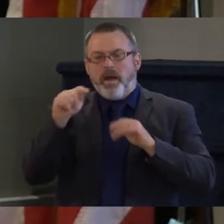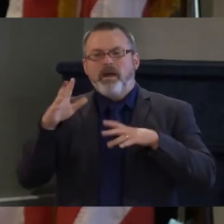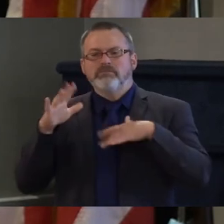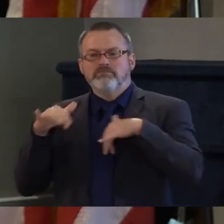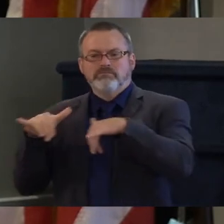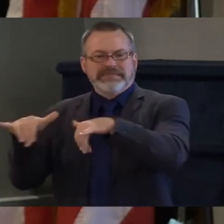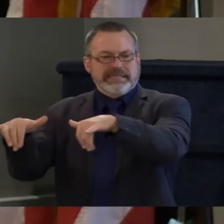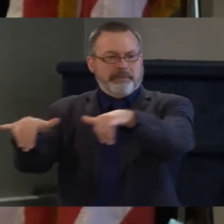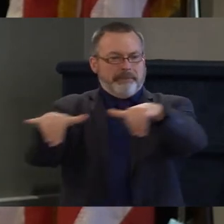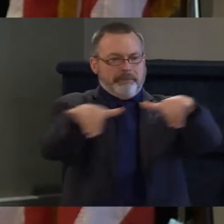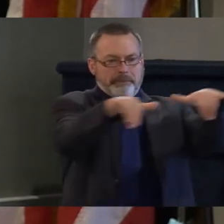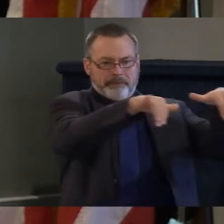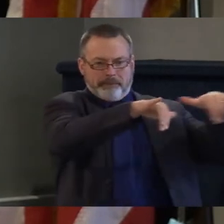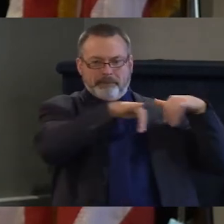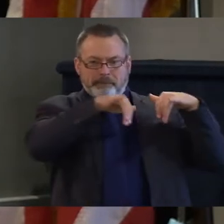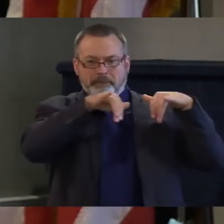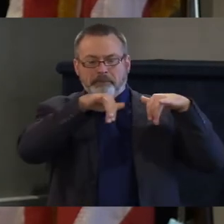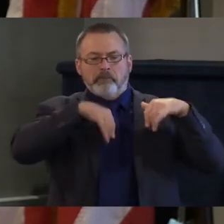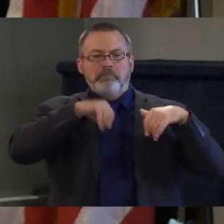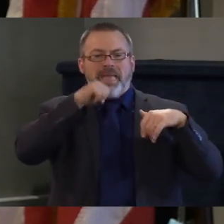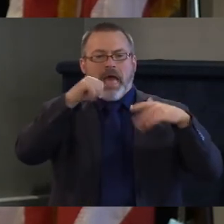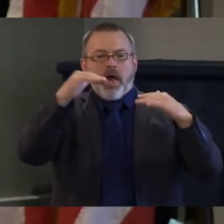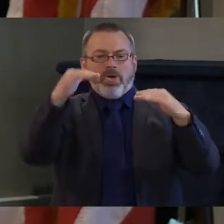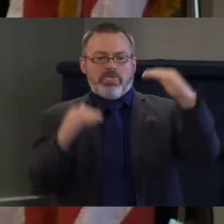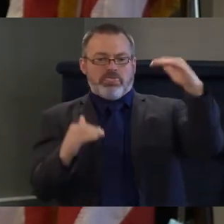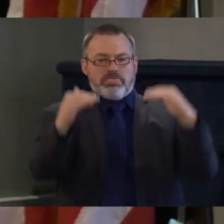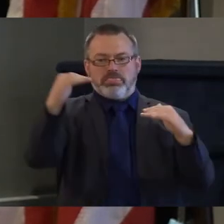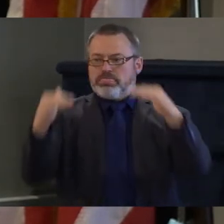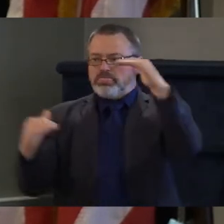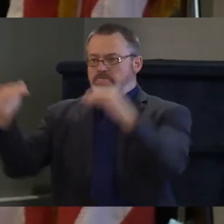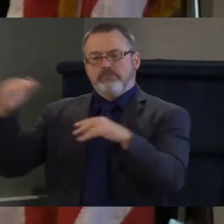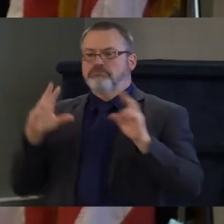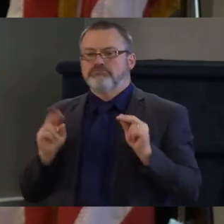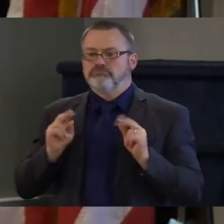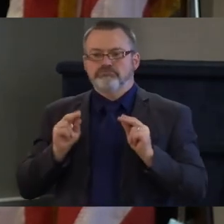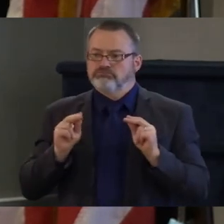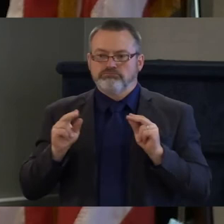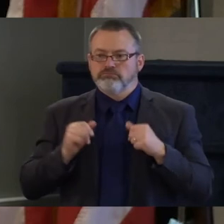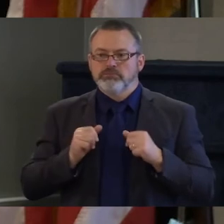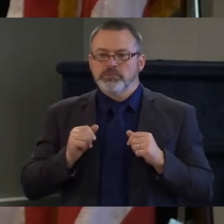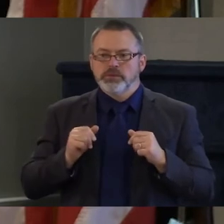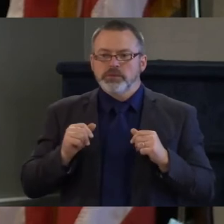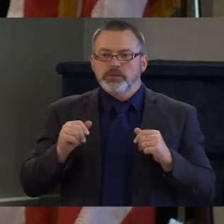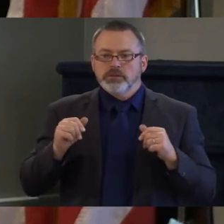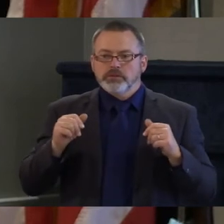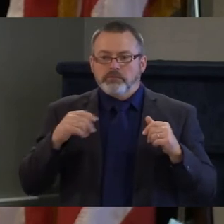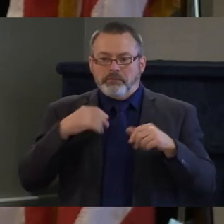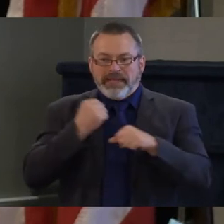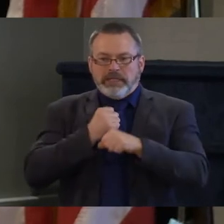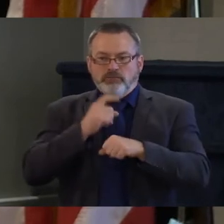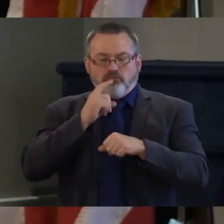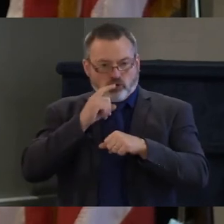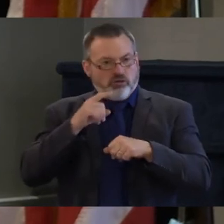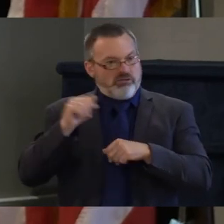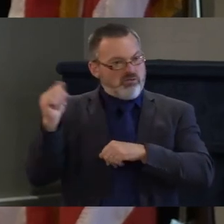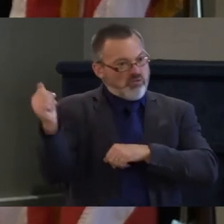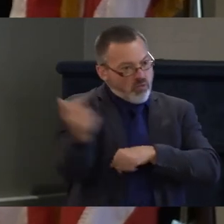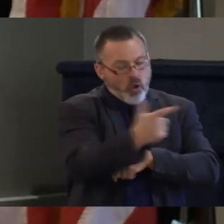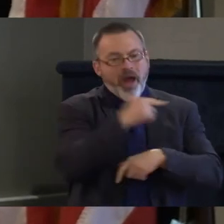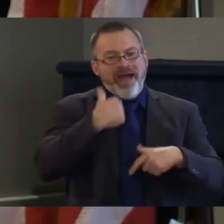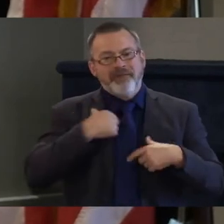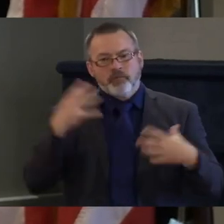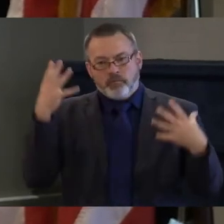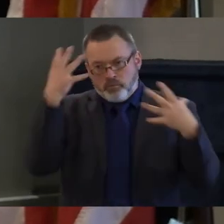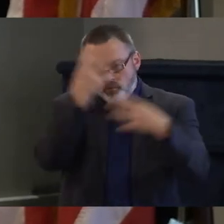overcome their challenges and live a beautiful and blessed life like i have been given i